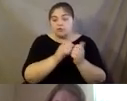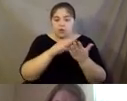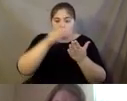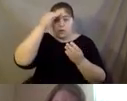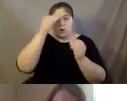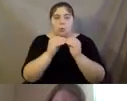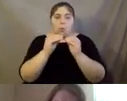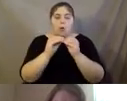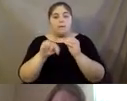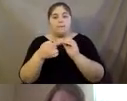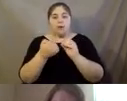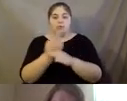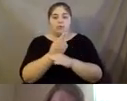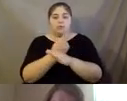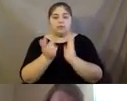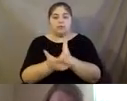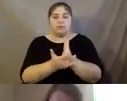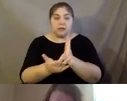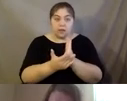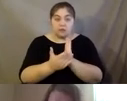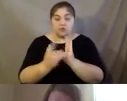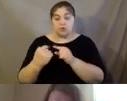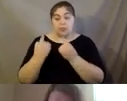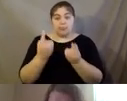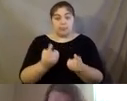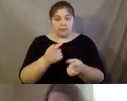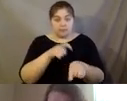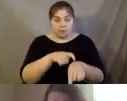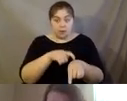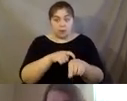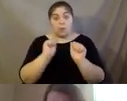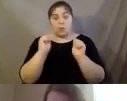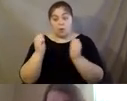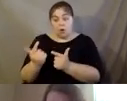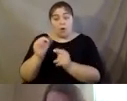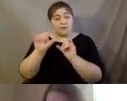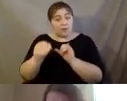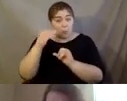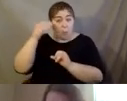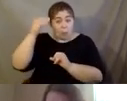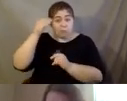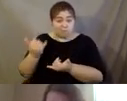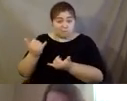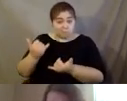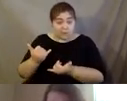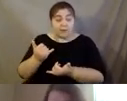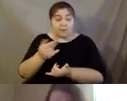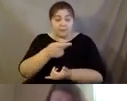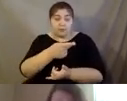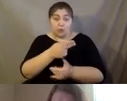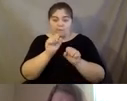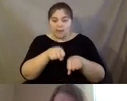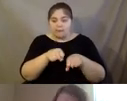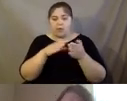of using technology. So at this point in time, right, while we're all staying at home, you know, they could explore